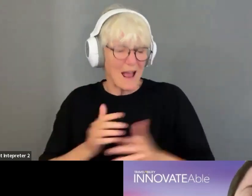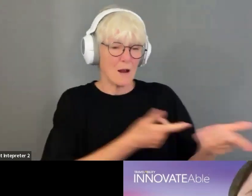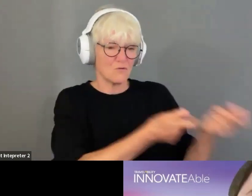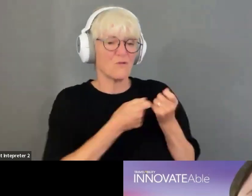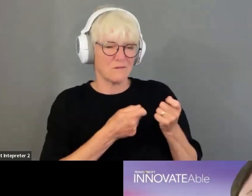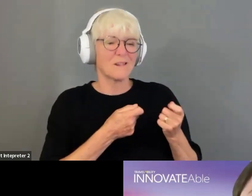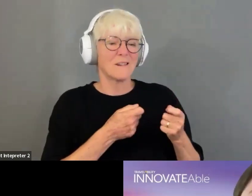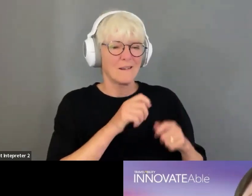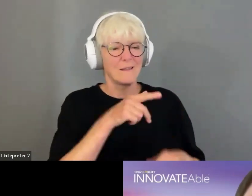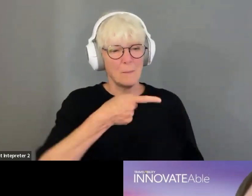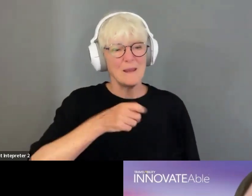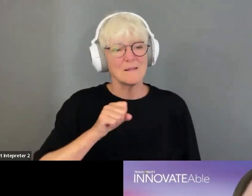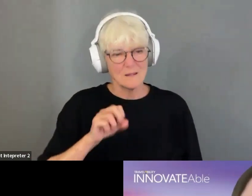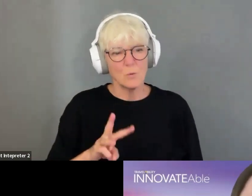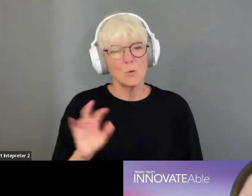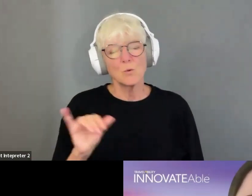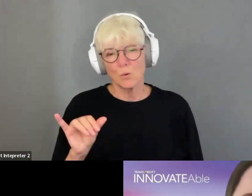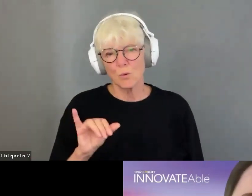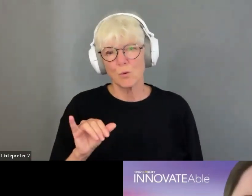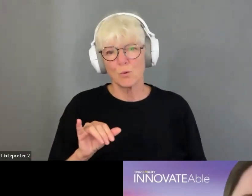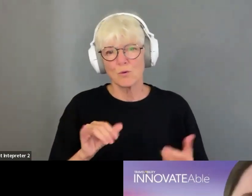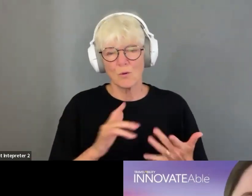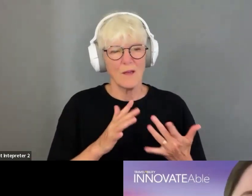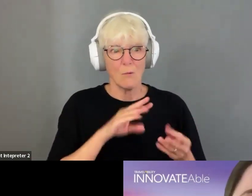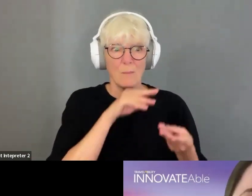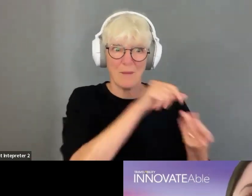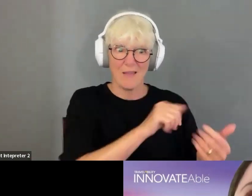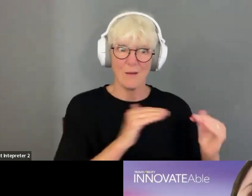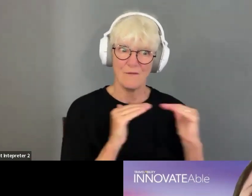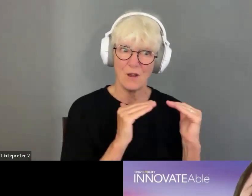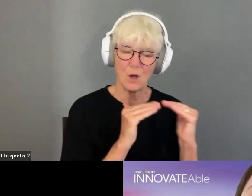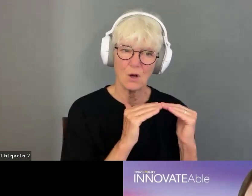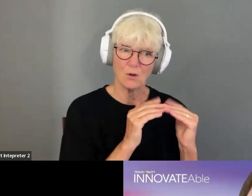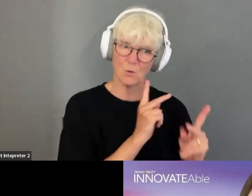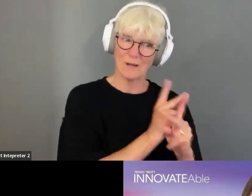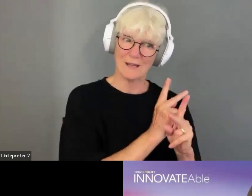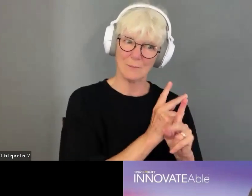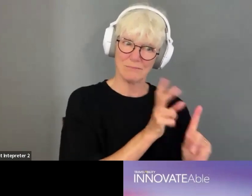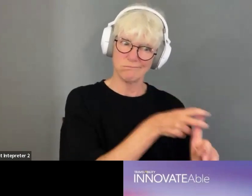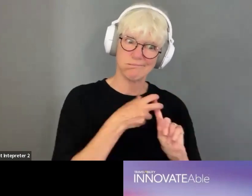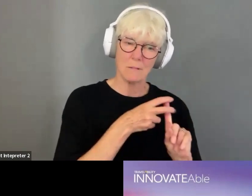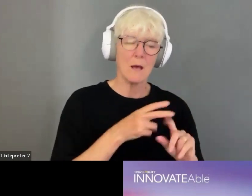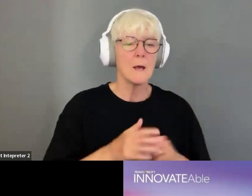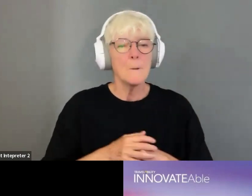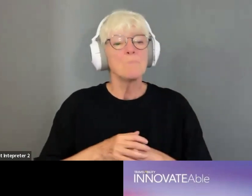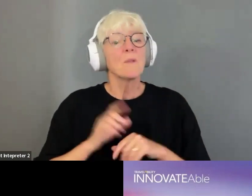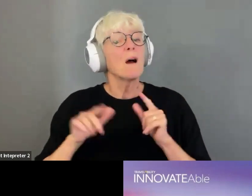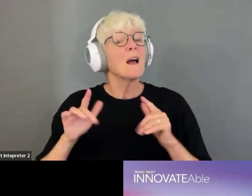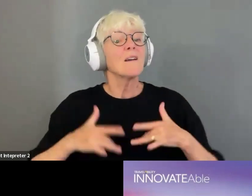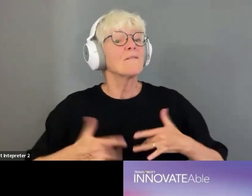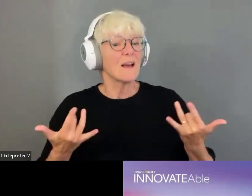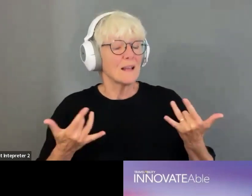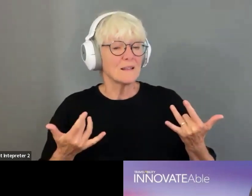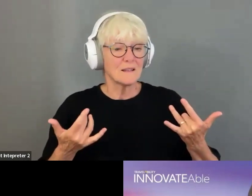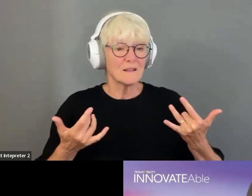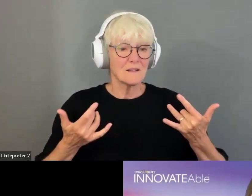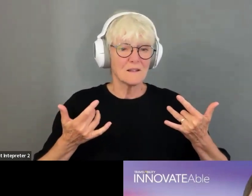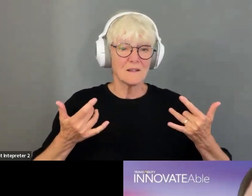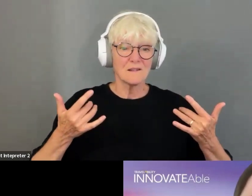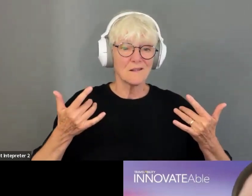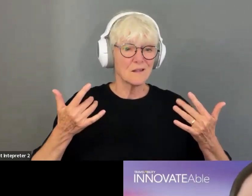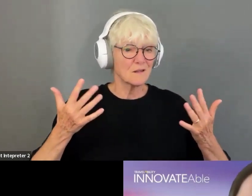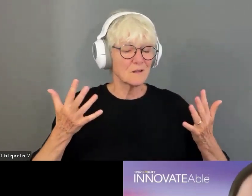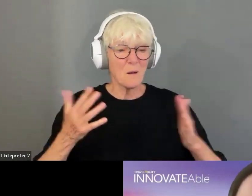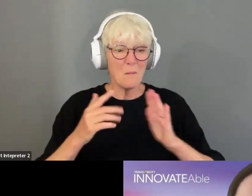demand side, and then a good, um, pay rate on the supply side to keep them. Um, and again, that events, um, events